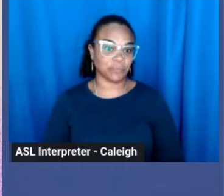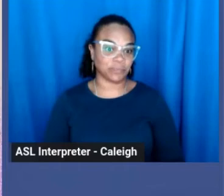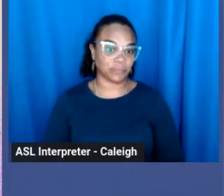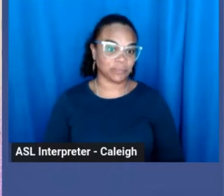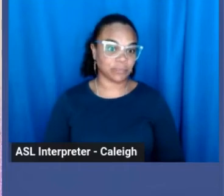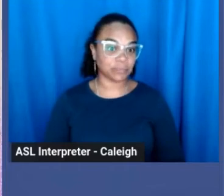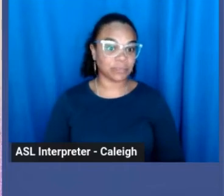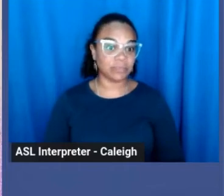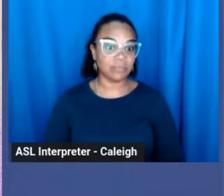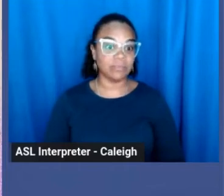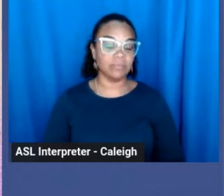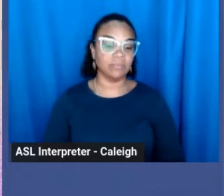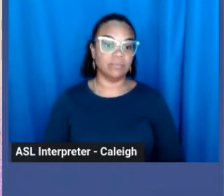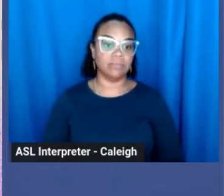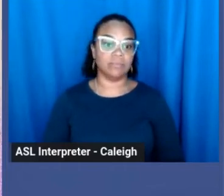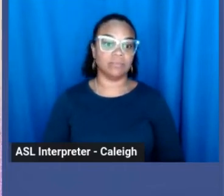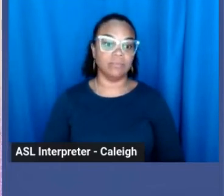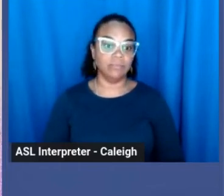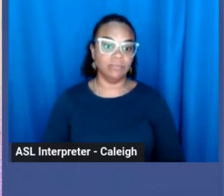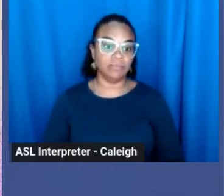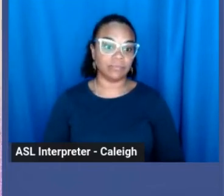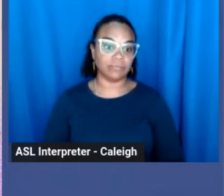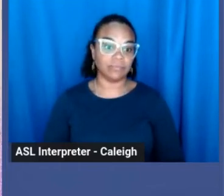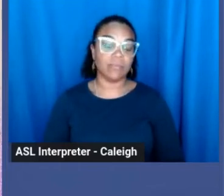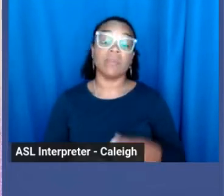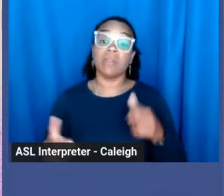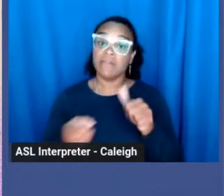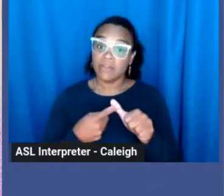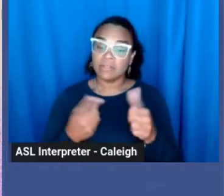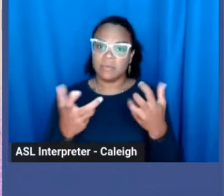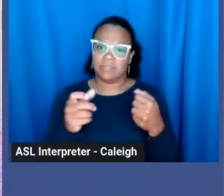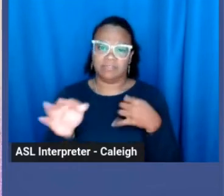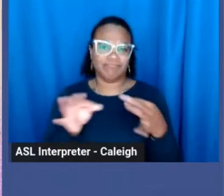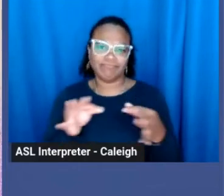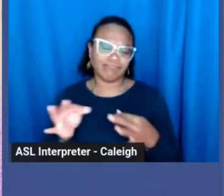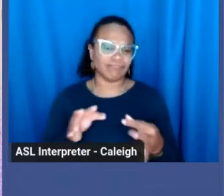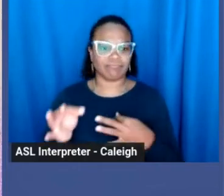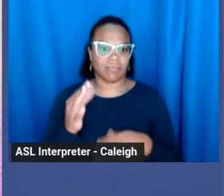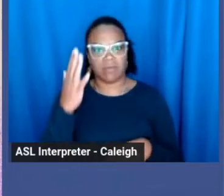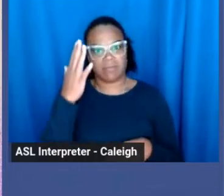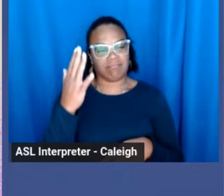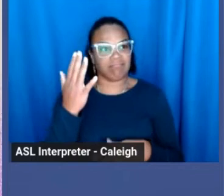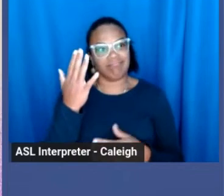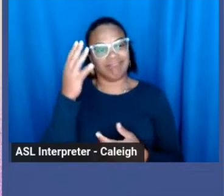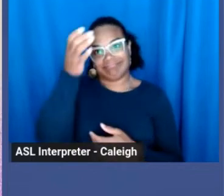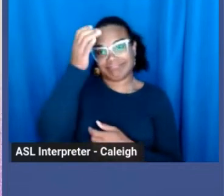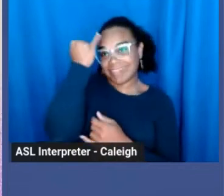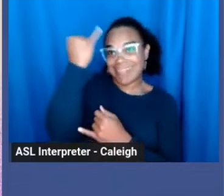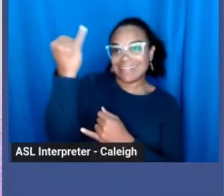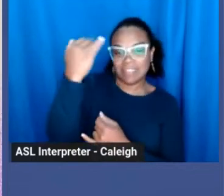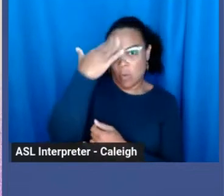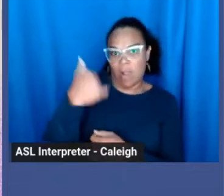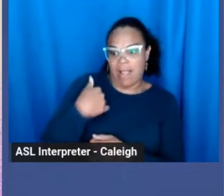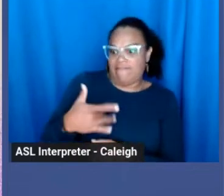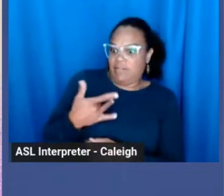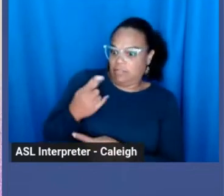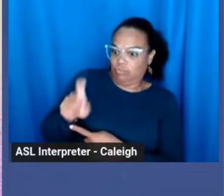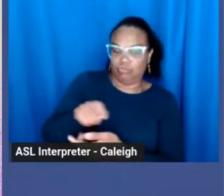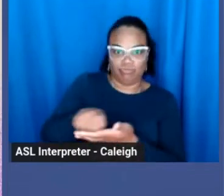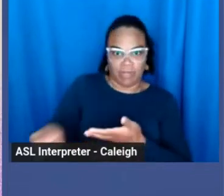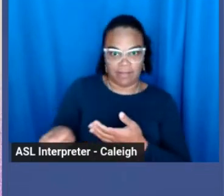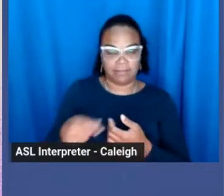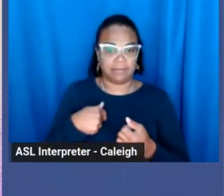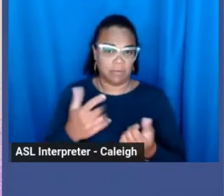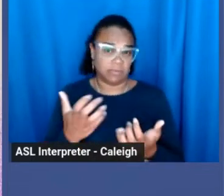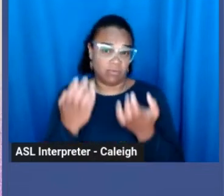So first, I wanted to explore why should I write? I want to offer that there are many reasons we should